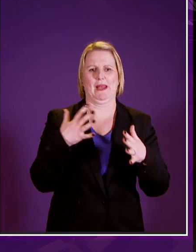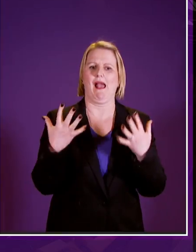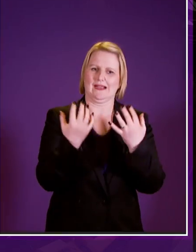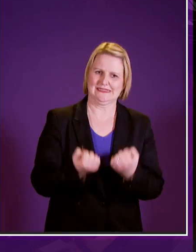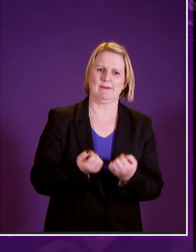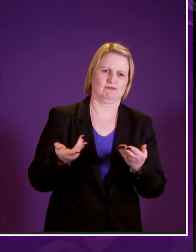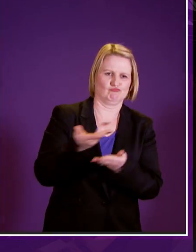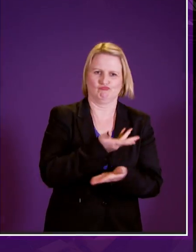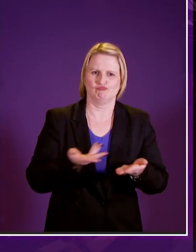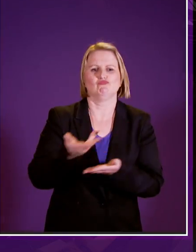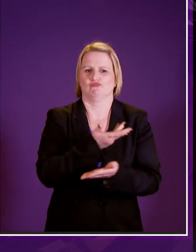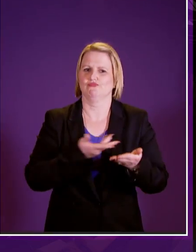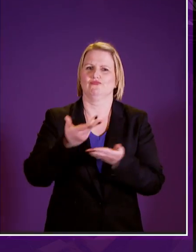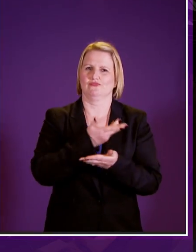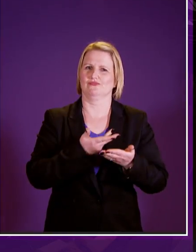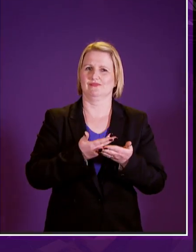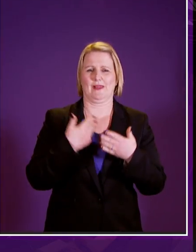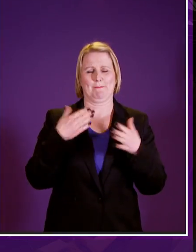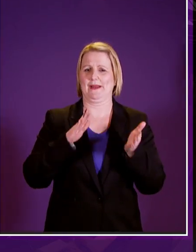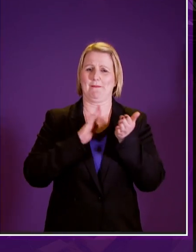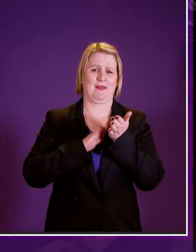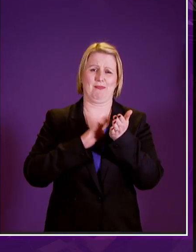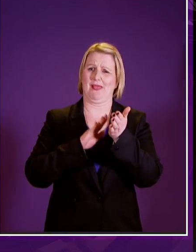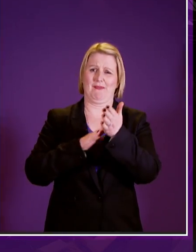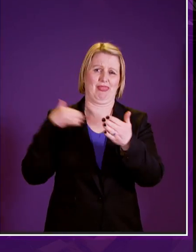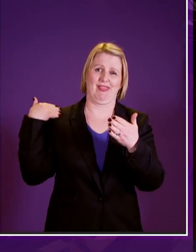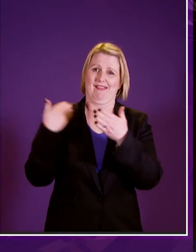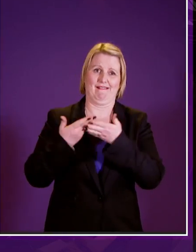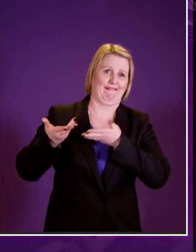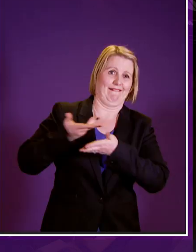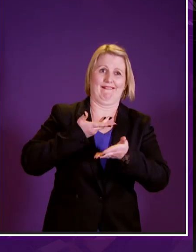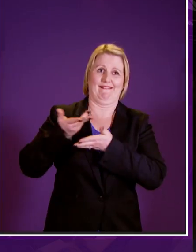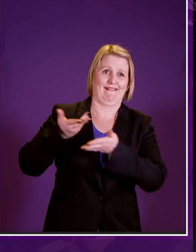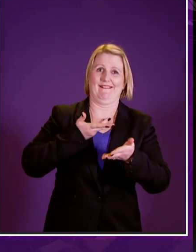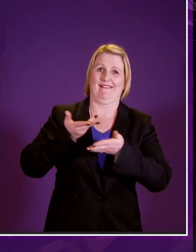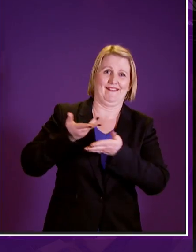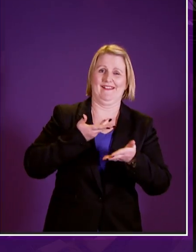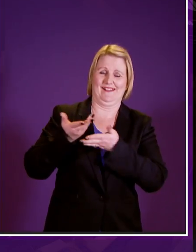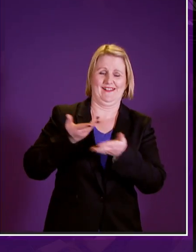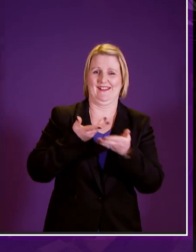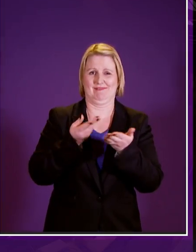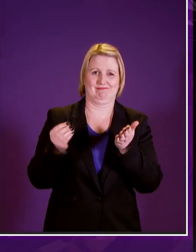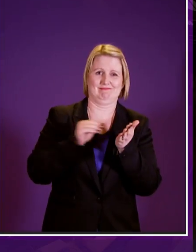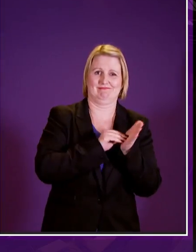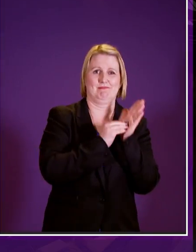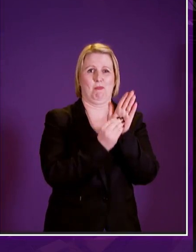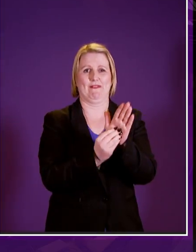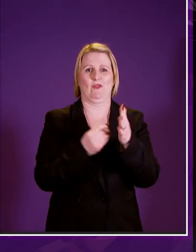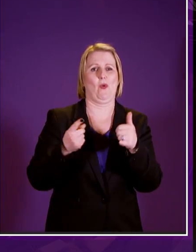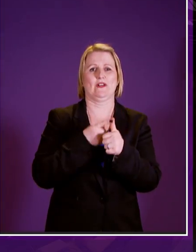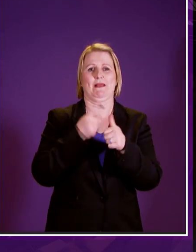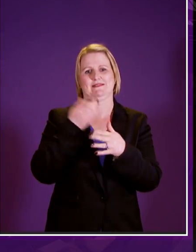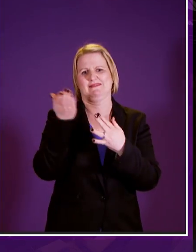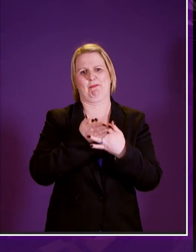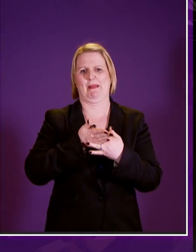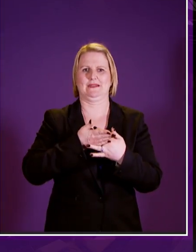and that have been ongoing for for months about placing a policy commitment for automatic split payments